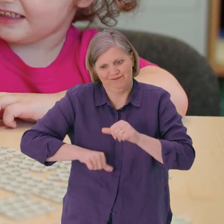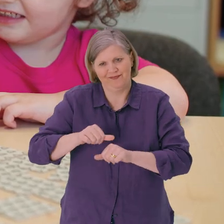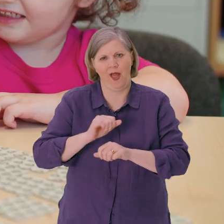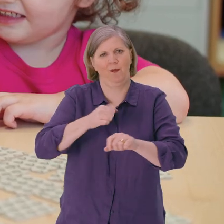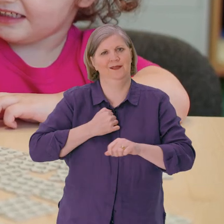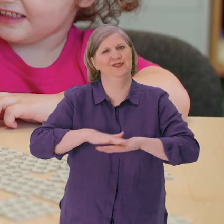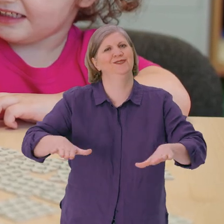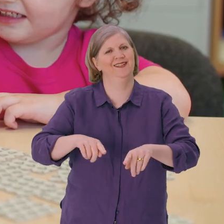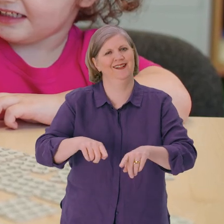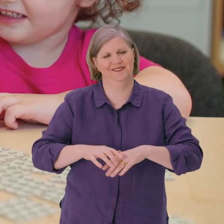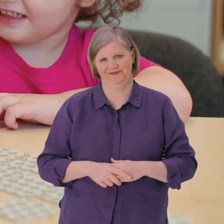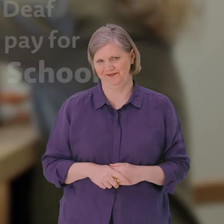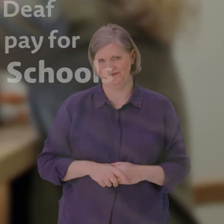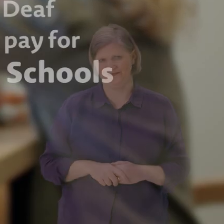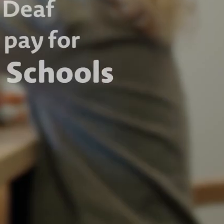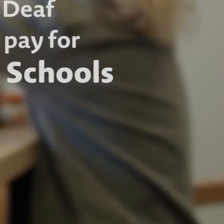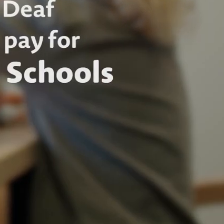progression for the children. Music